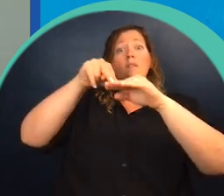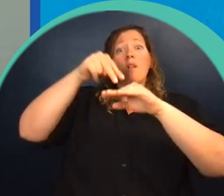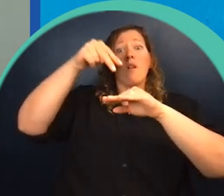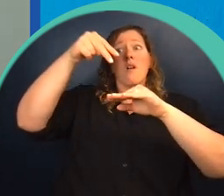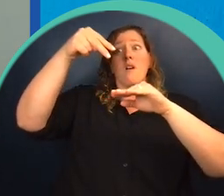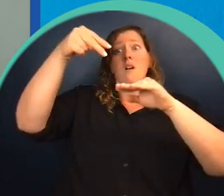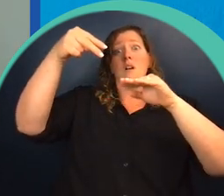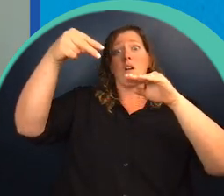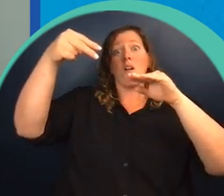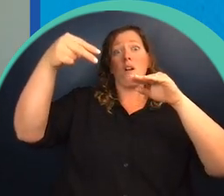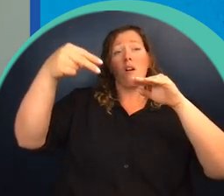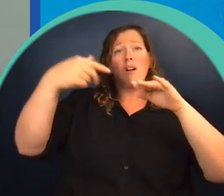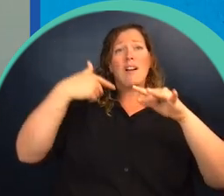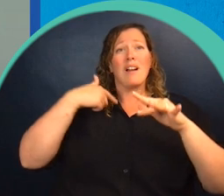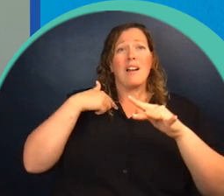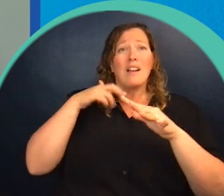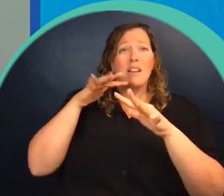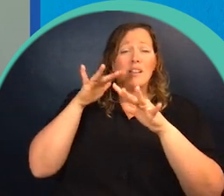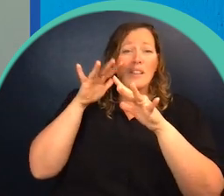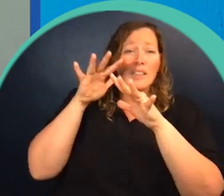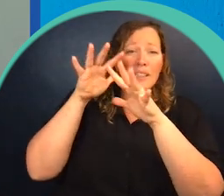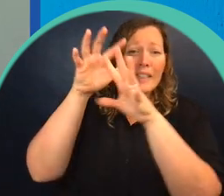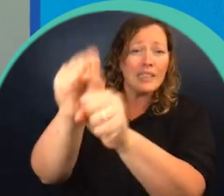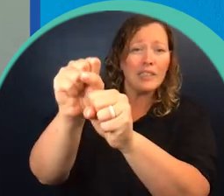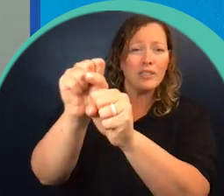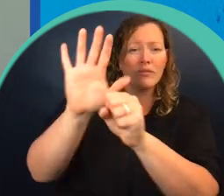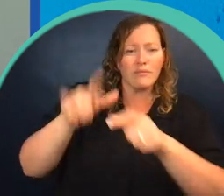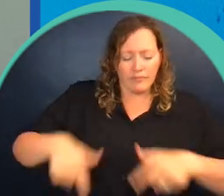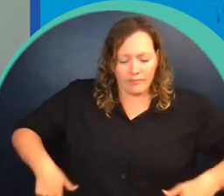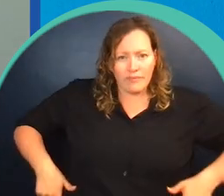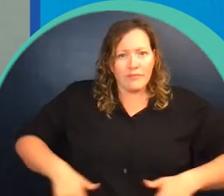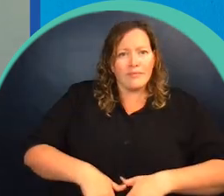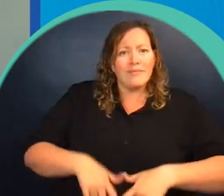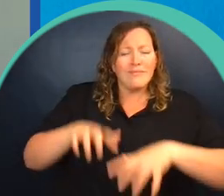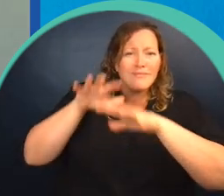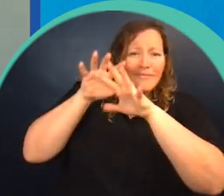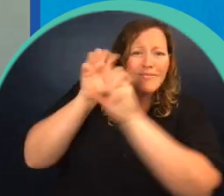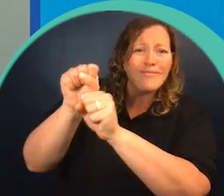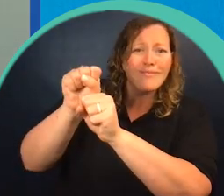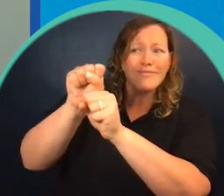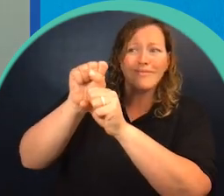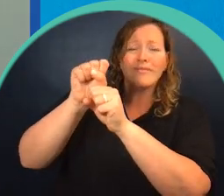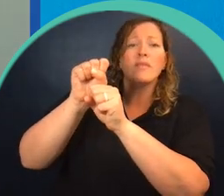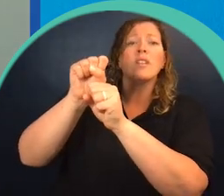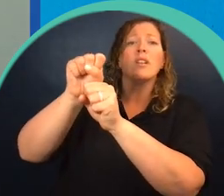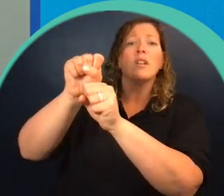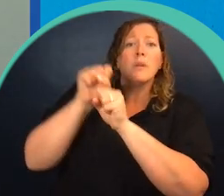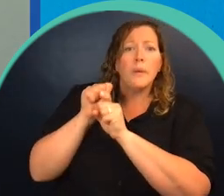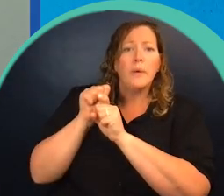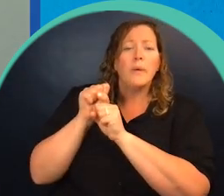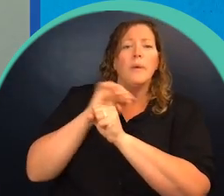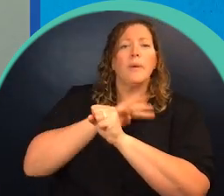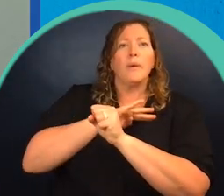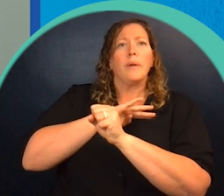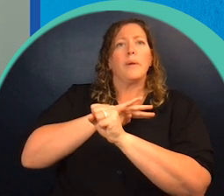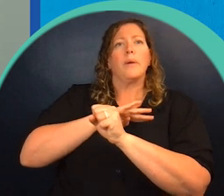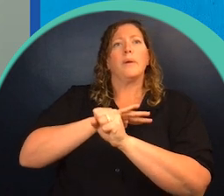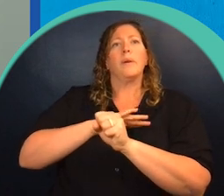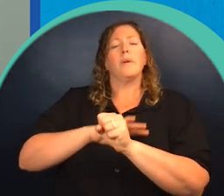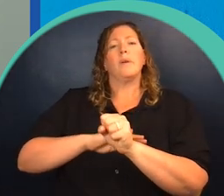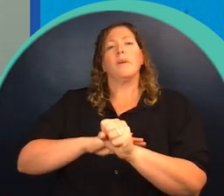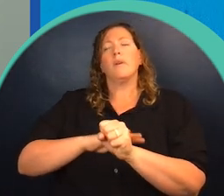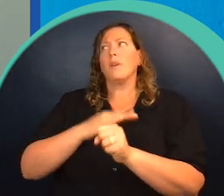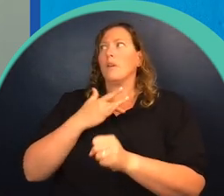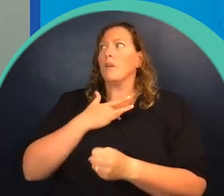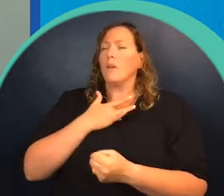Krista had fallen from the ladder and tumbled to the lower edge of the roof, but I had jumped forward and grabbed her by the belt just before she went off the